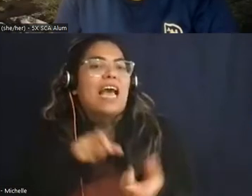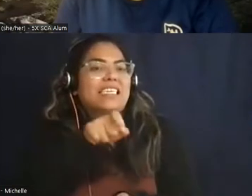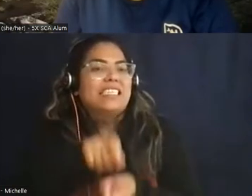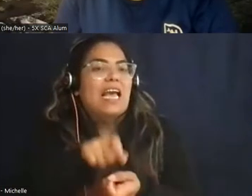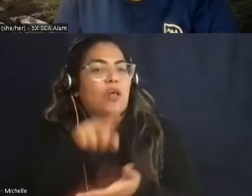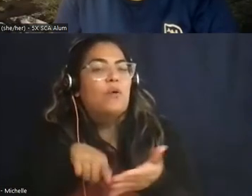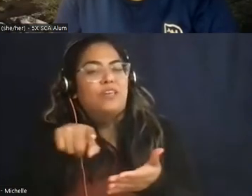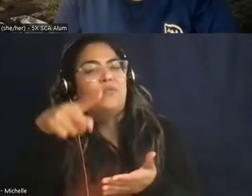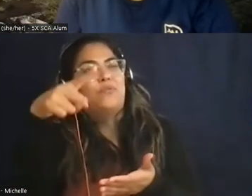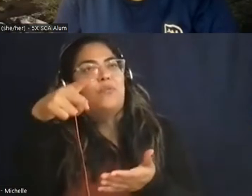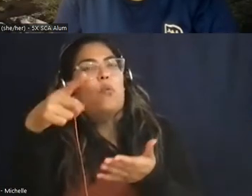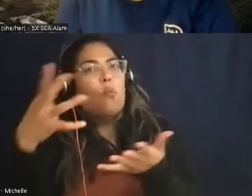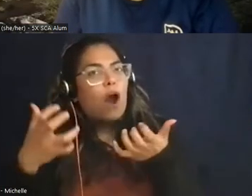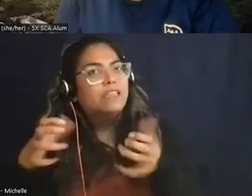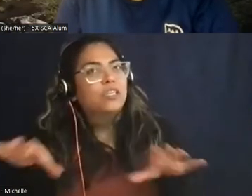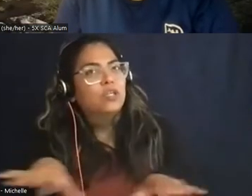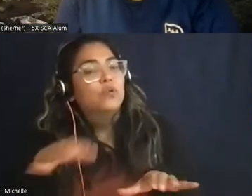never know what will come come up from that